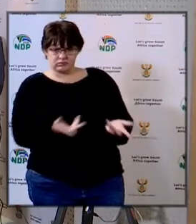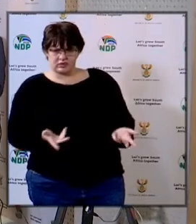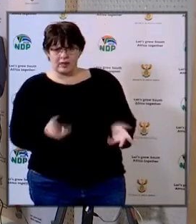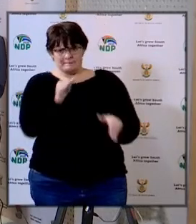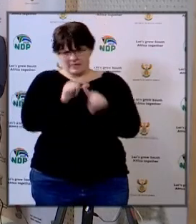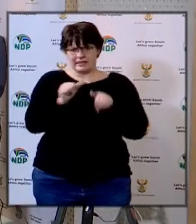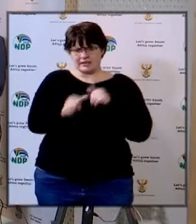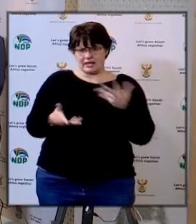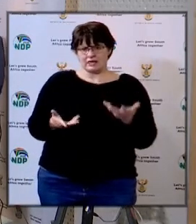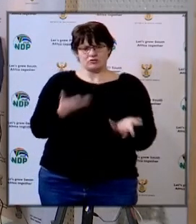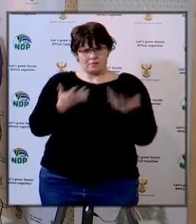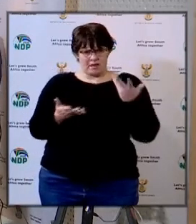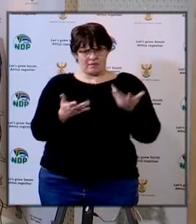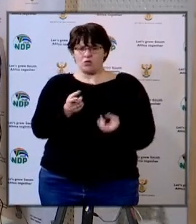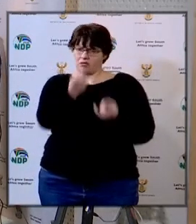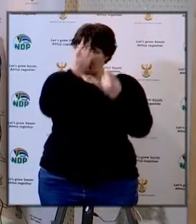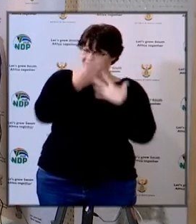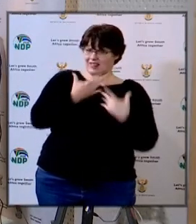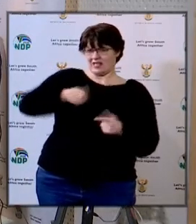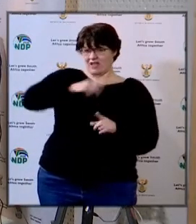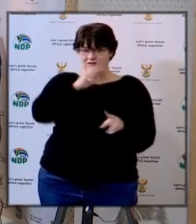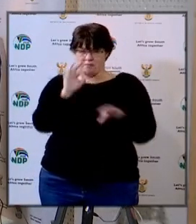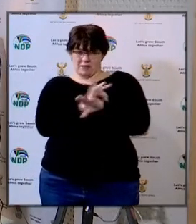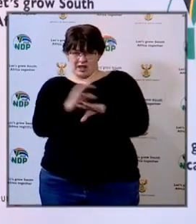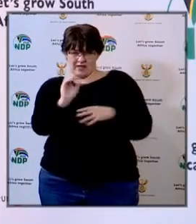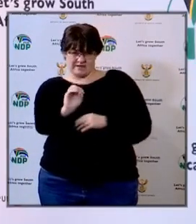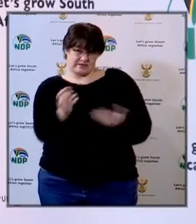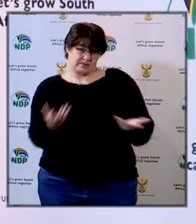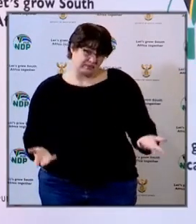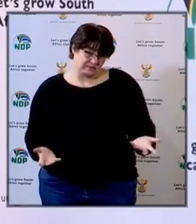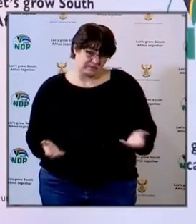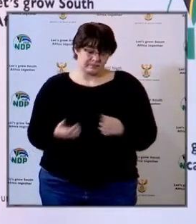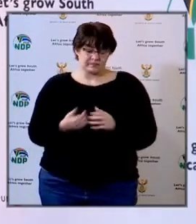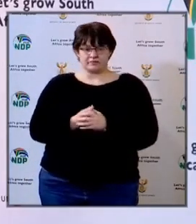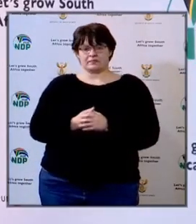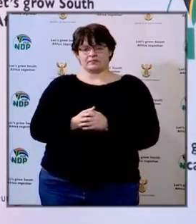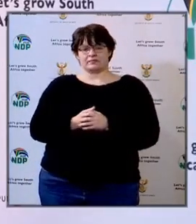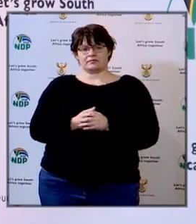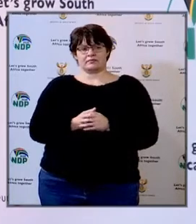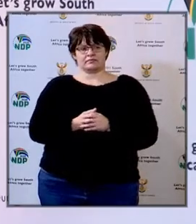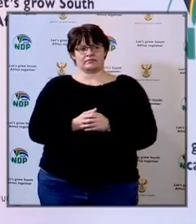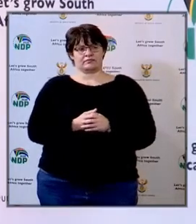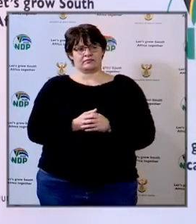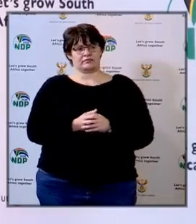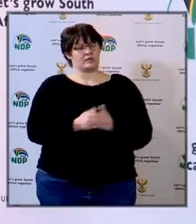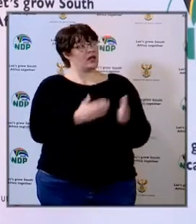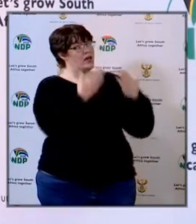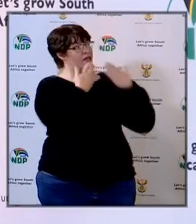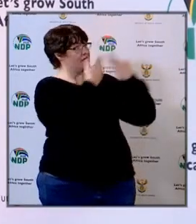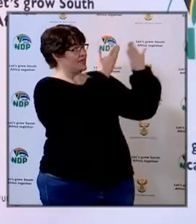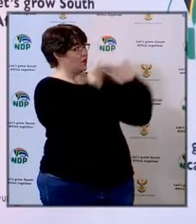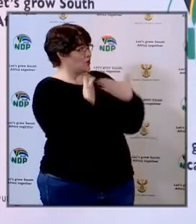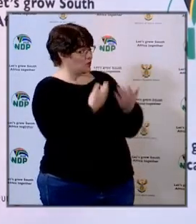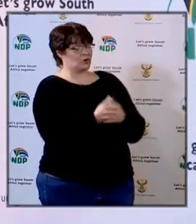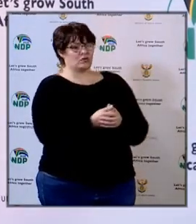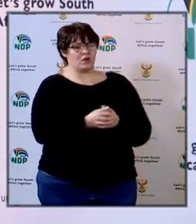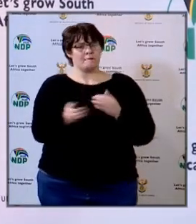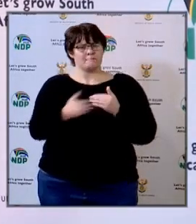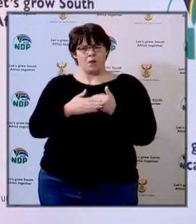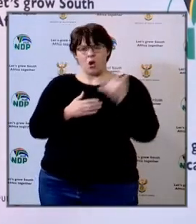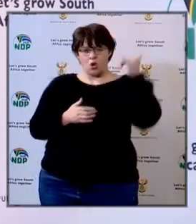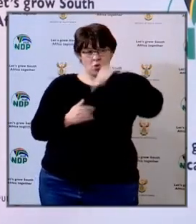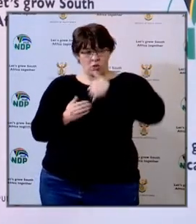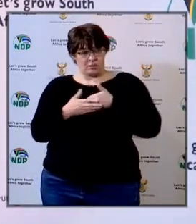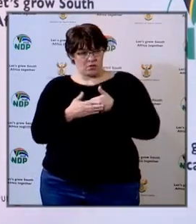plans to do so can you share them with the country thank you so much for the questions Karima